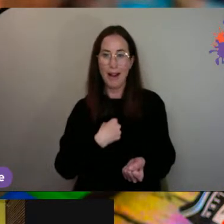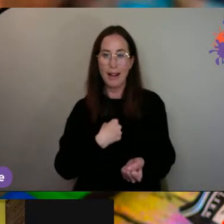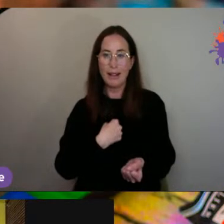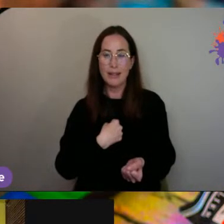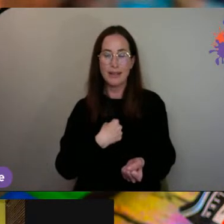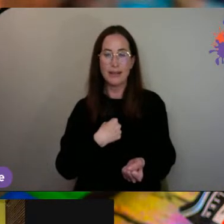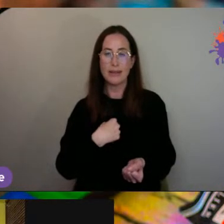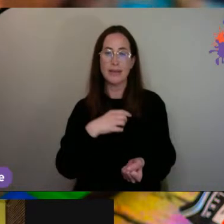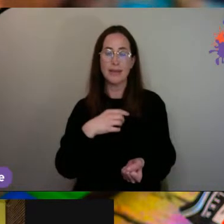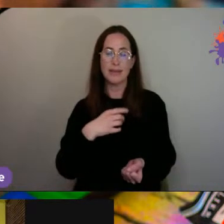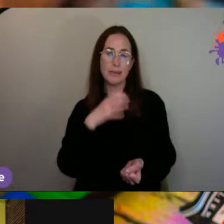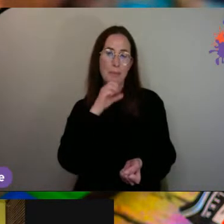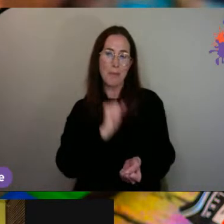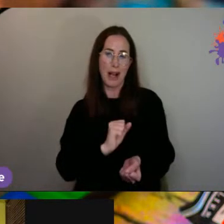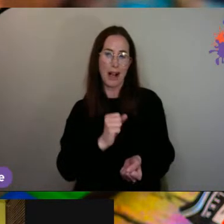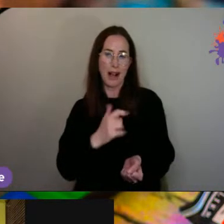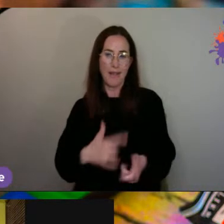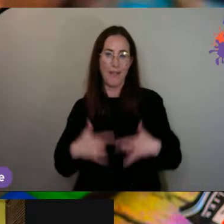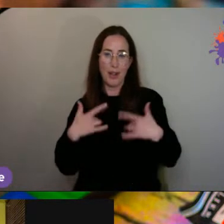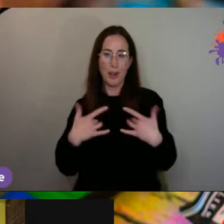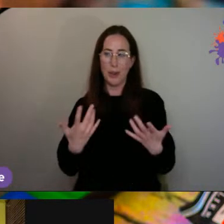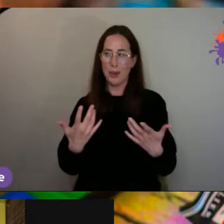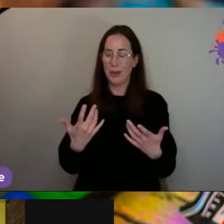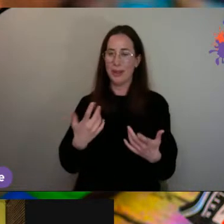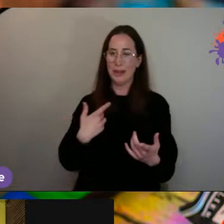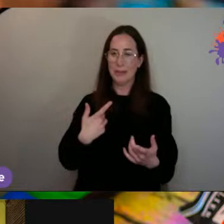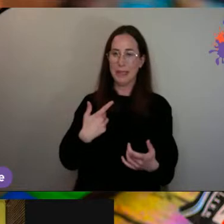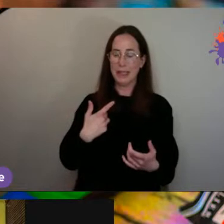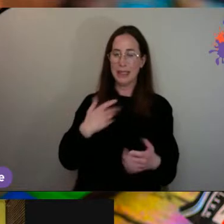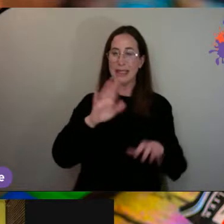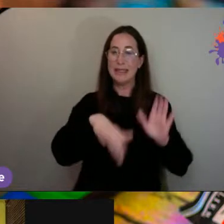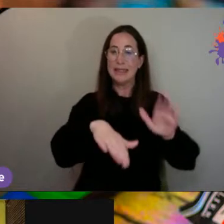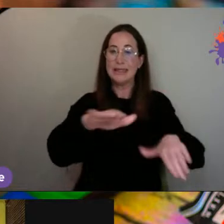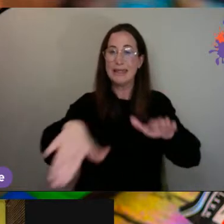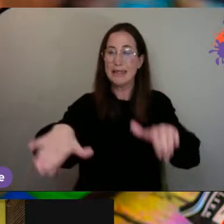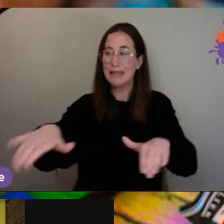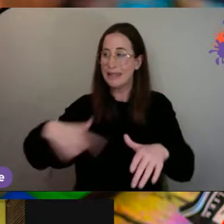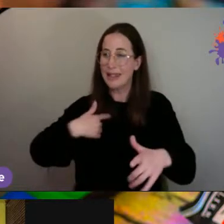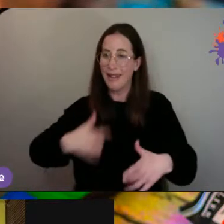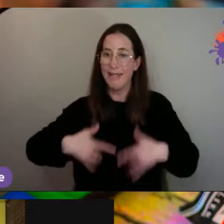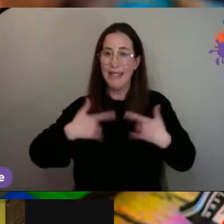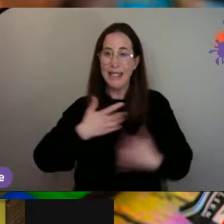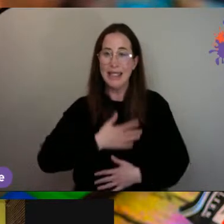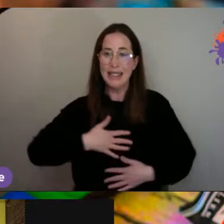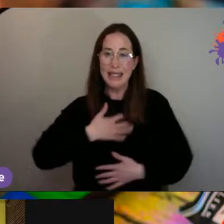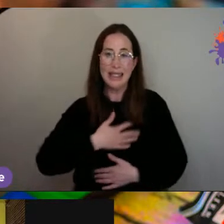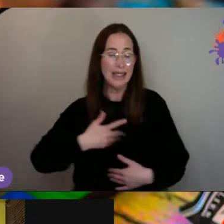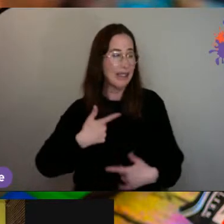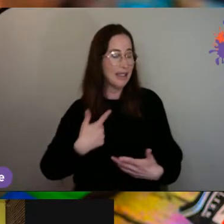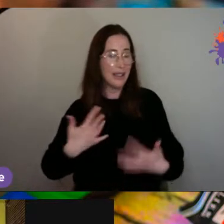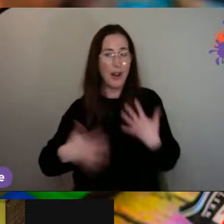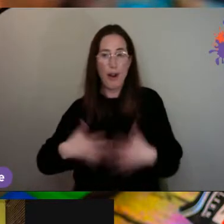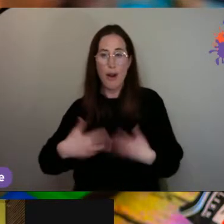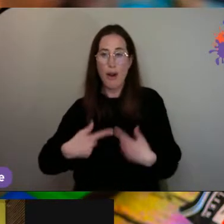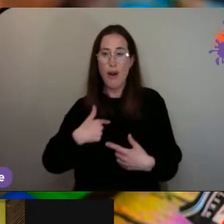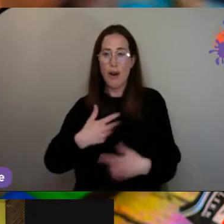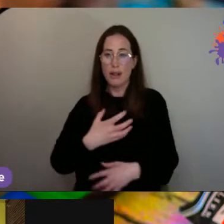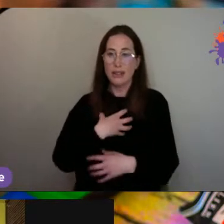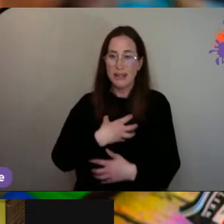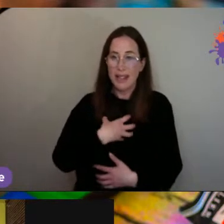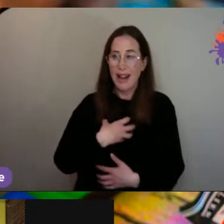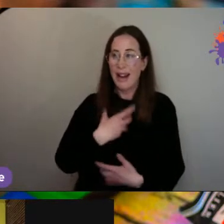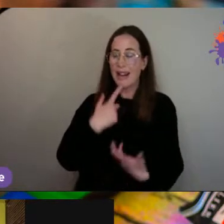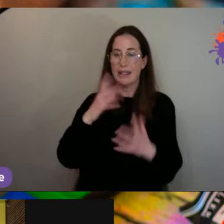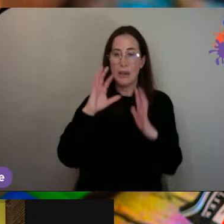male's point of view. It's sometimes considered to be a weakness to show how you feel or if you're hurting or if you're scared or if you're worried